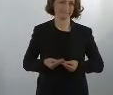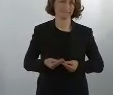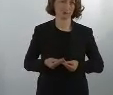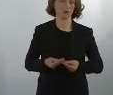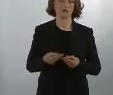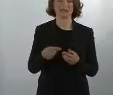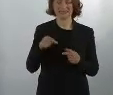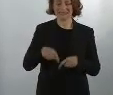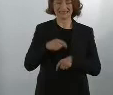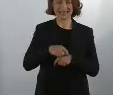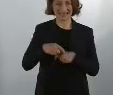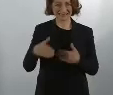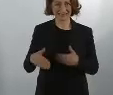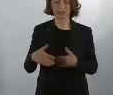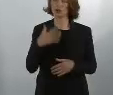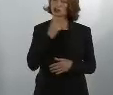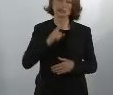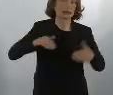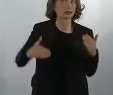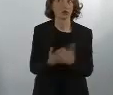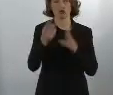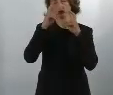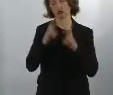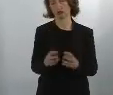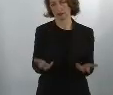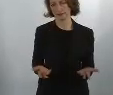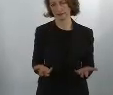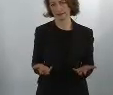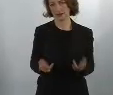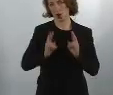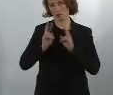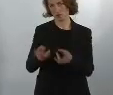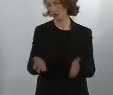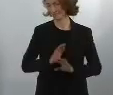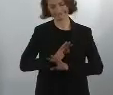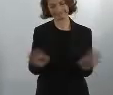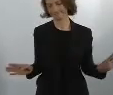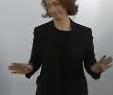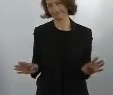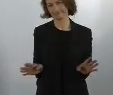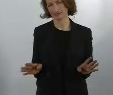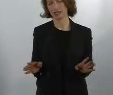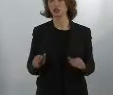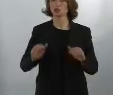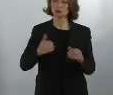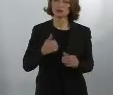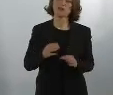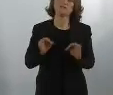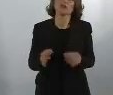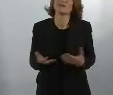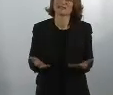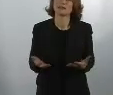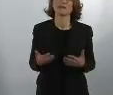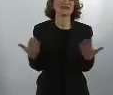And in this period, with this debate, I don't want to commission a new study.